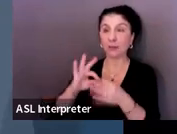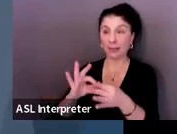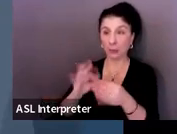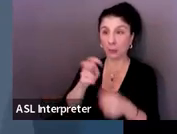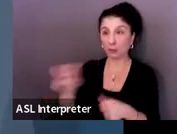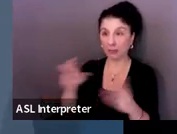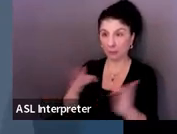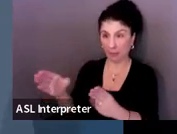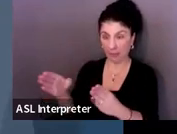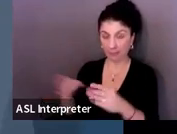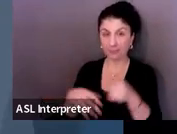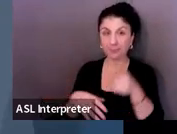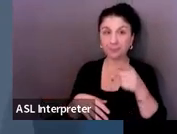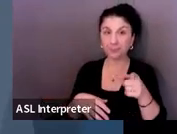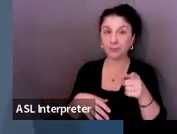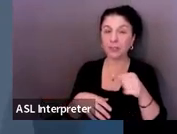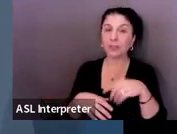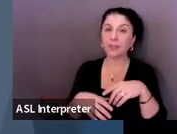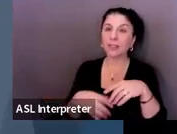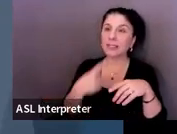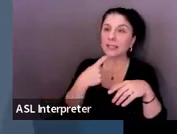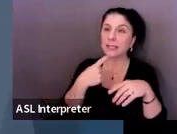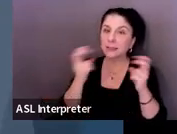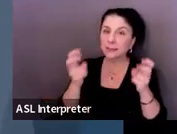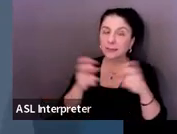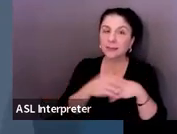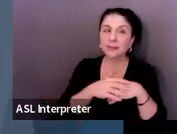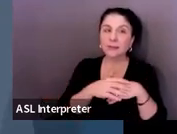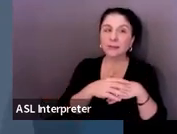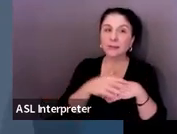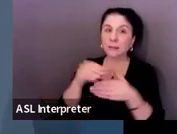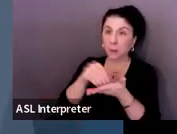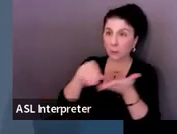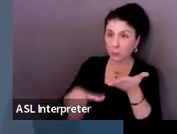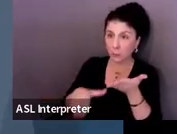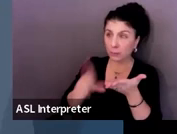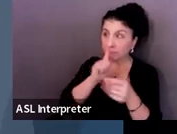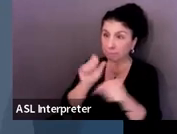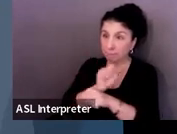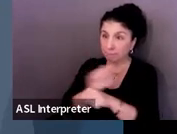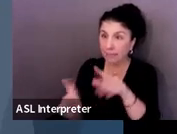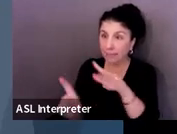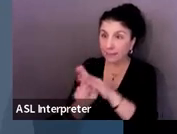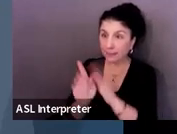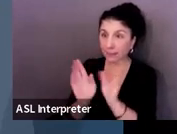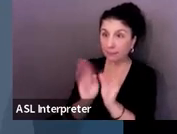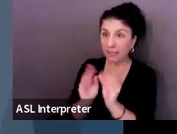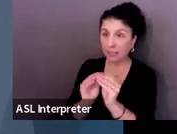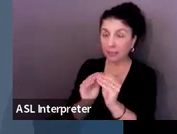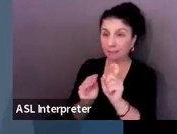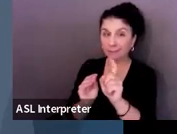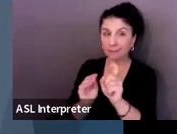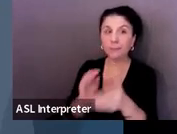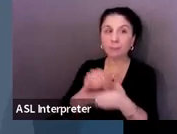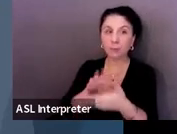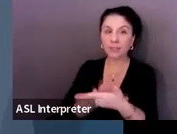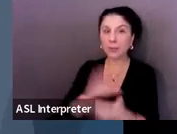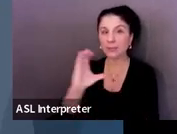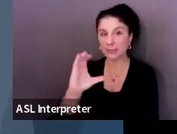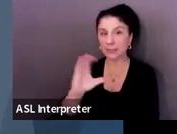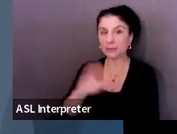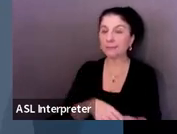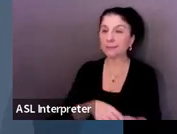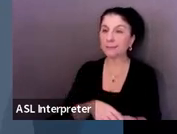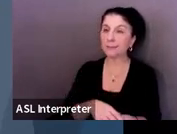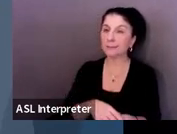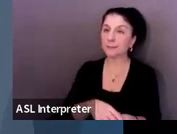where it's asking around the student attending the meeting. And so you just want to document in this section, whether just say that